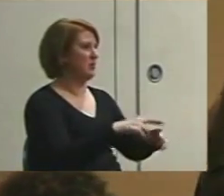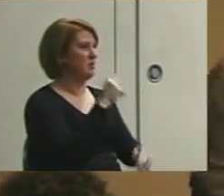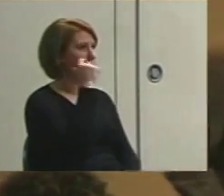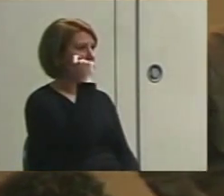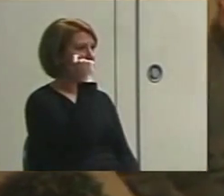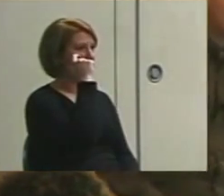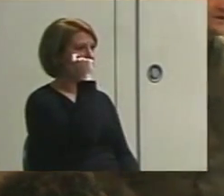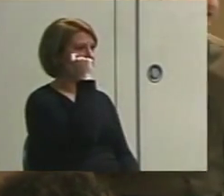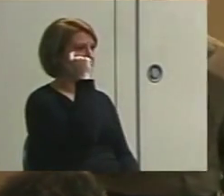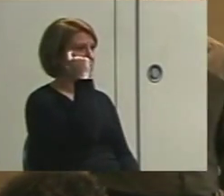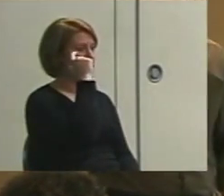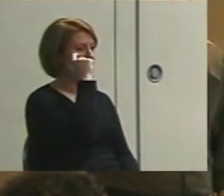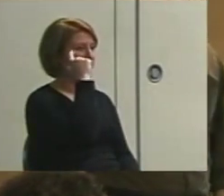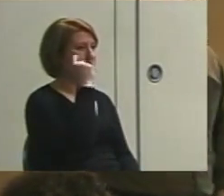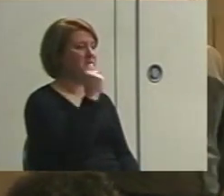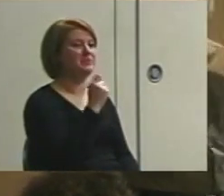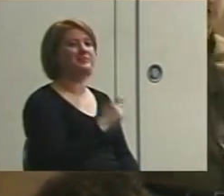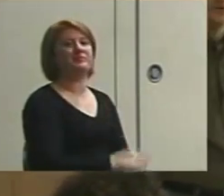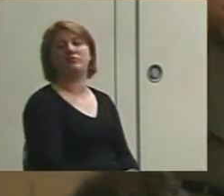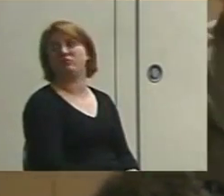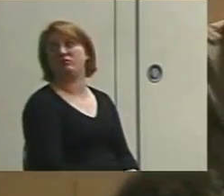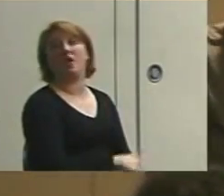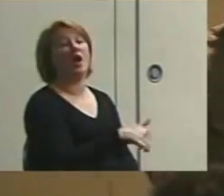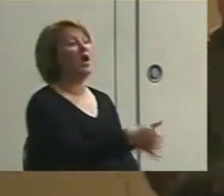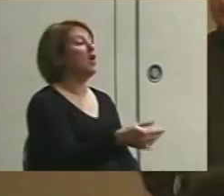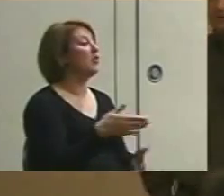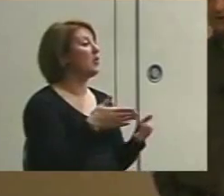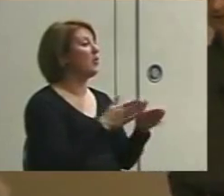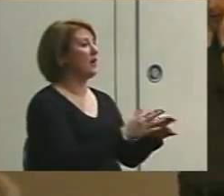The other way to do this is called